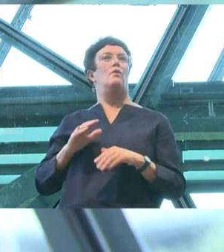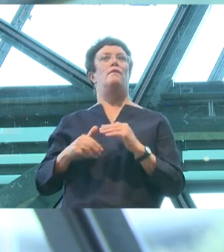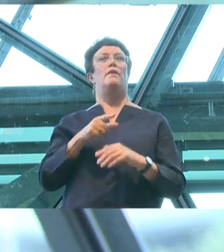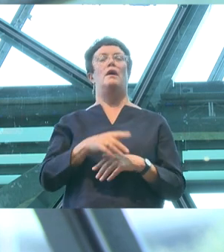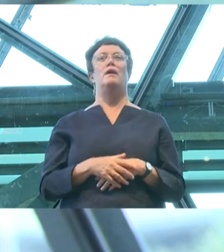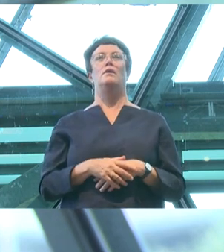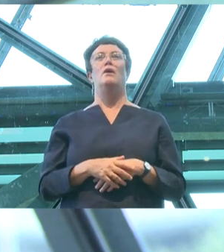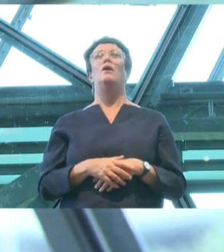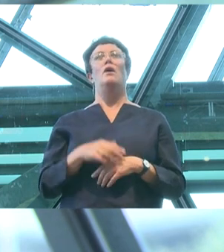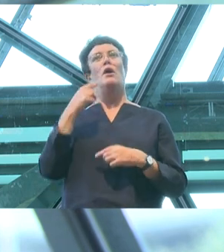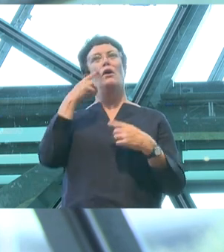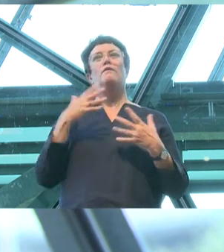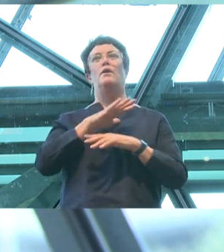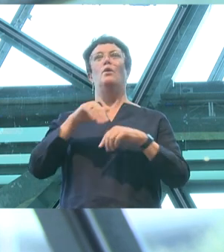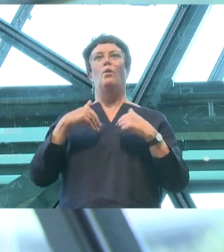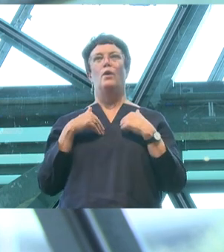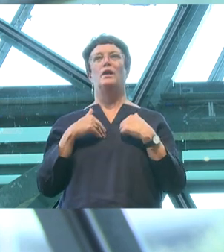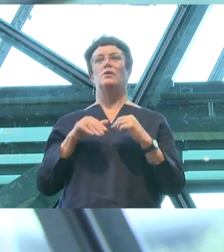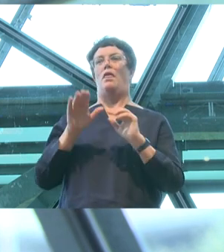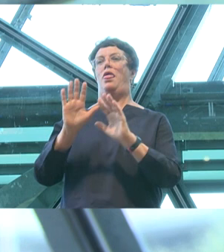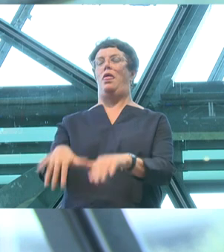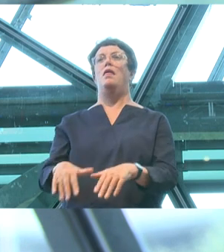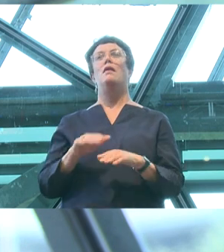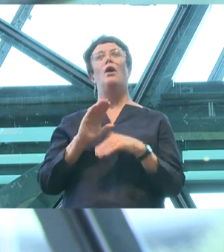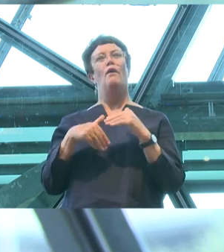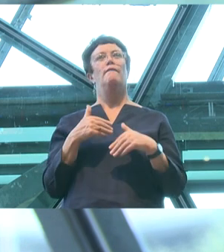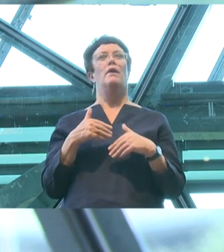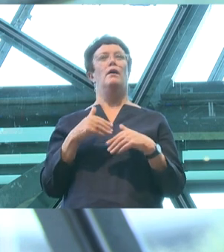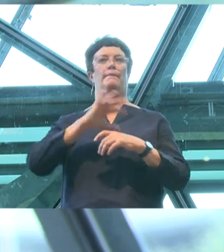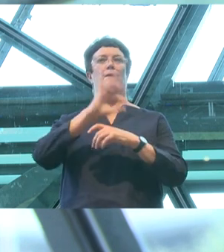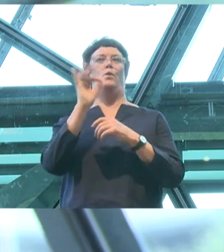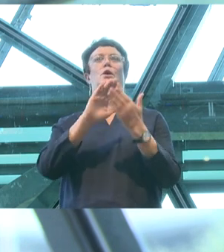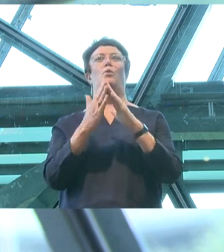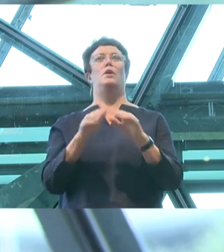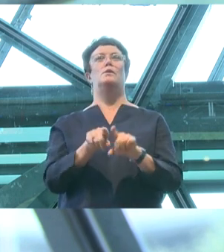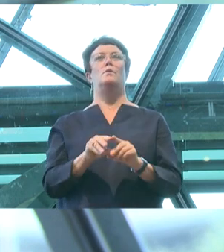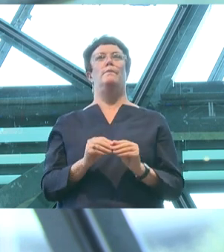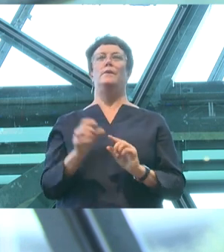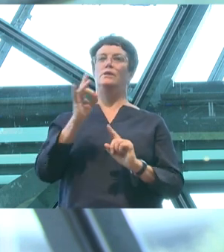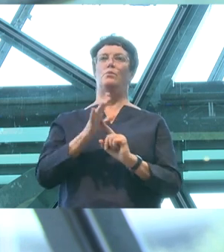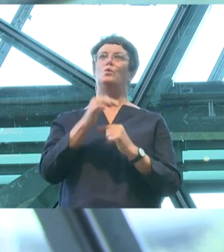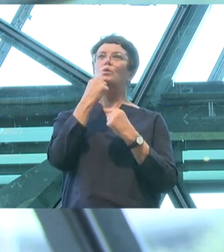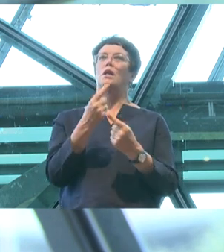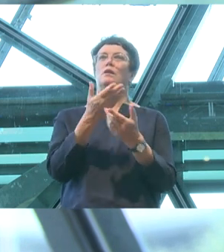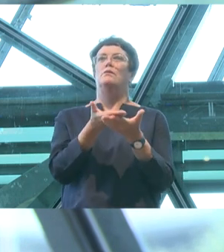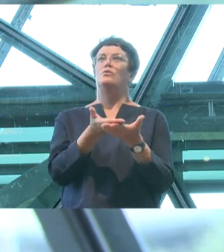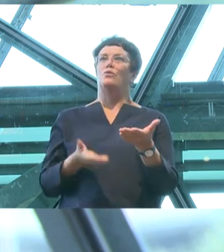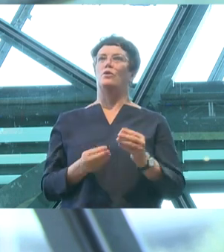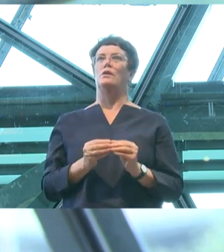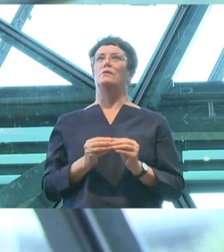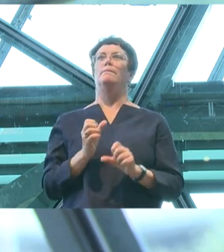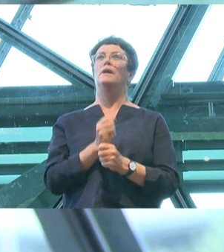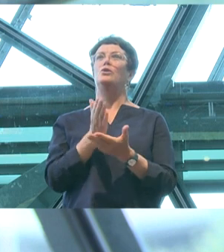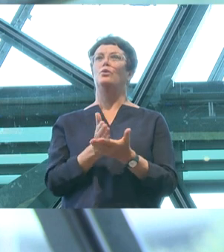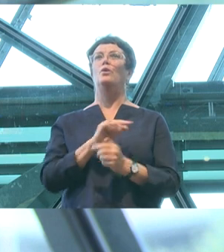histories of our myriad queer communities. It's important to tell these stories and put them rightly at the centre, back at the centre